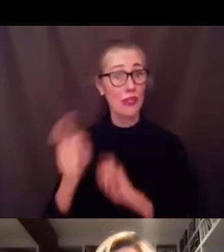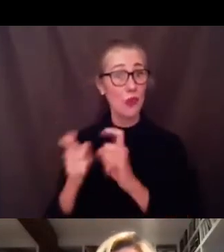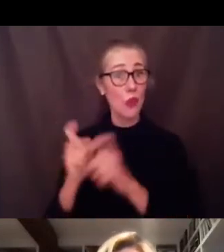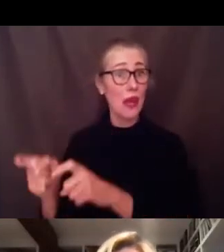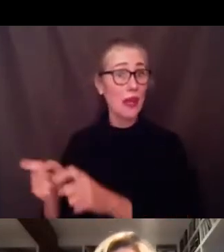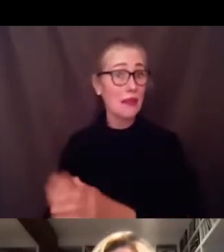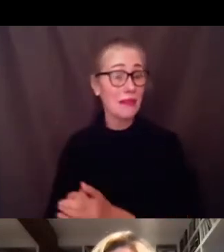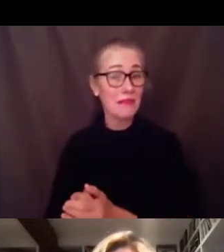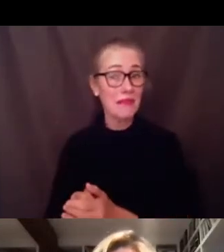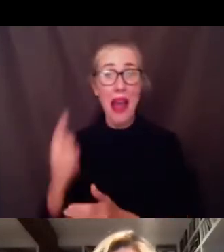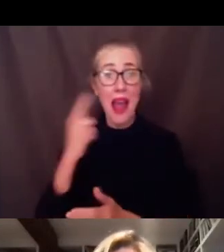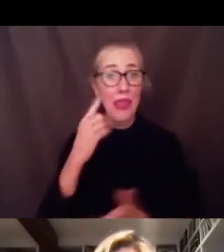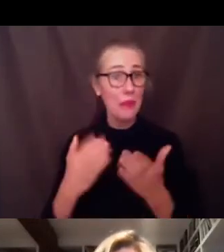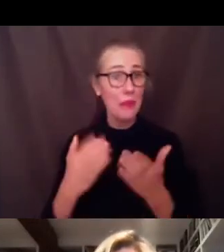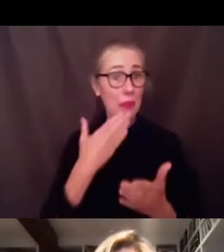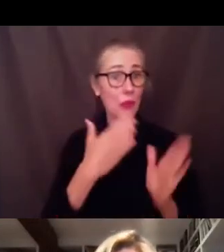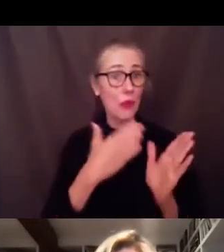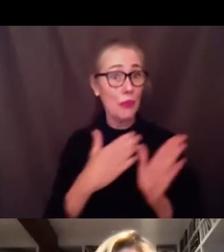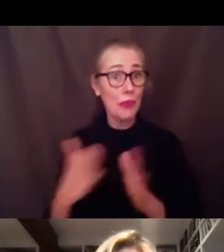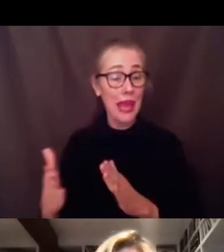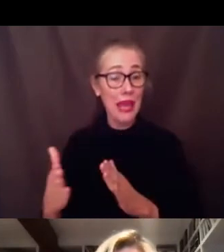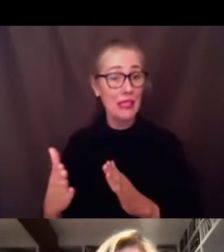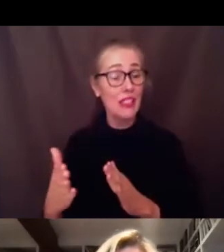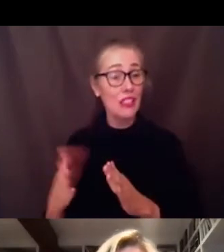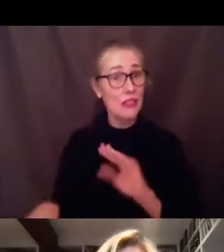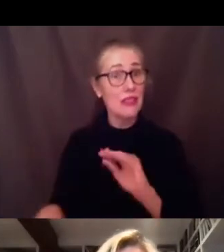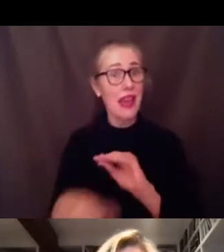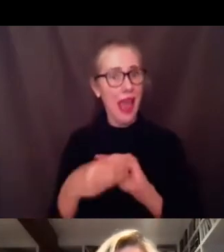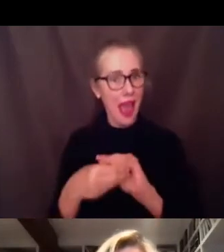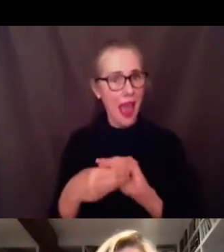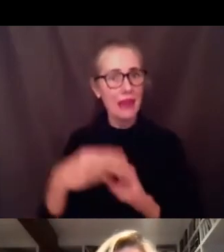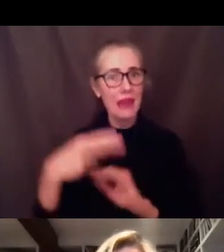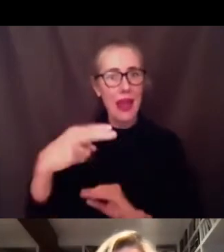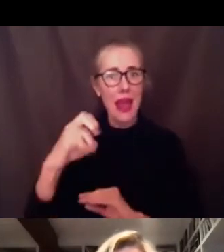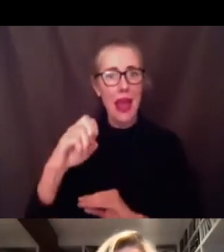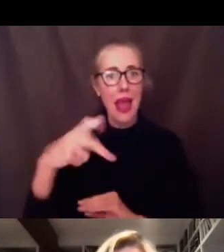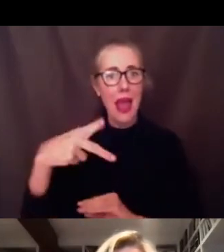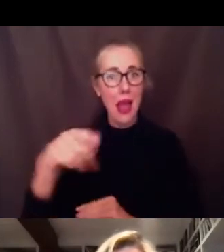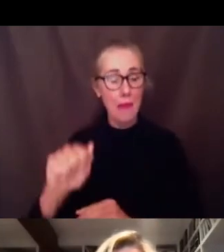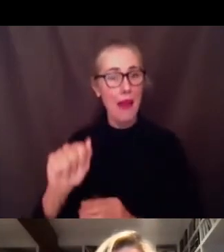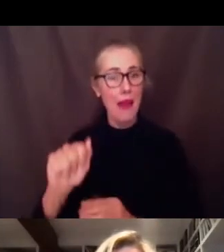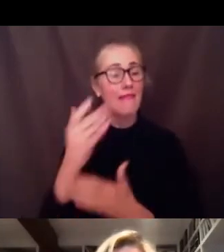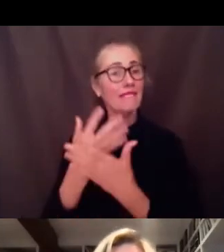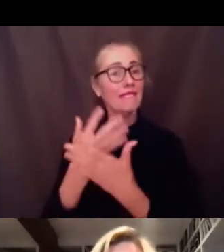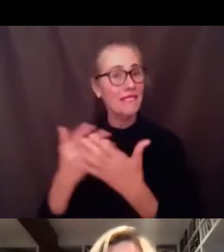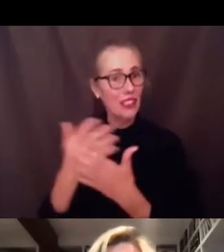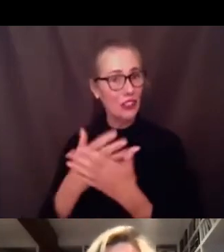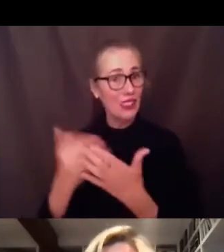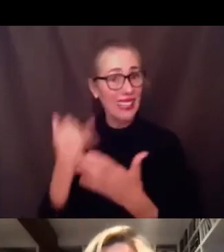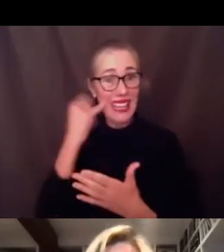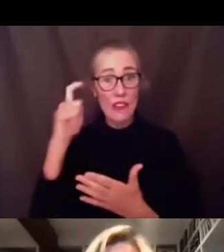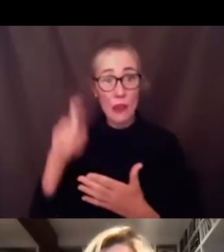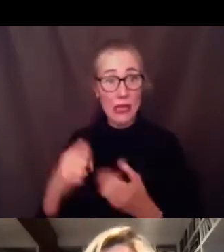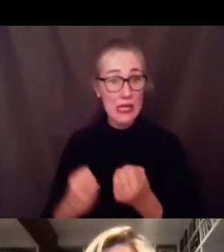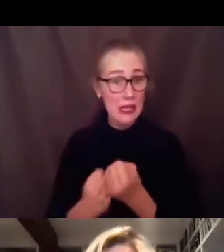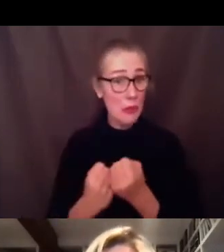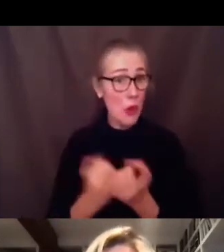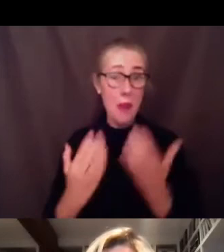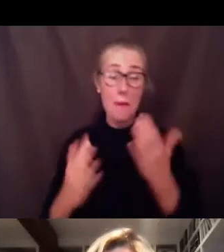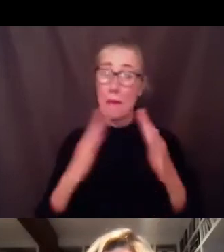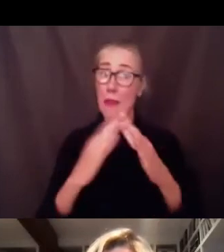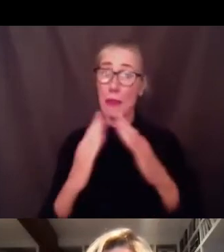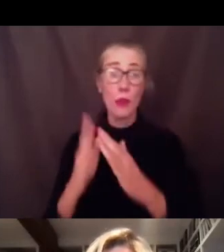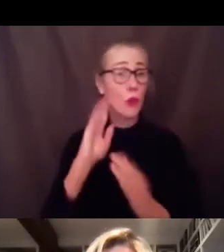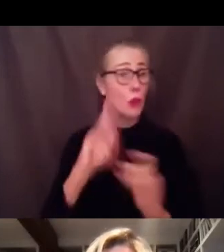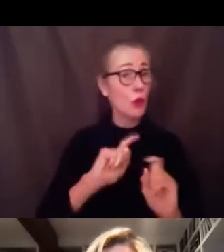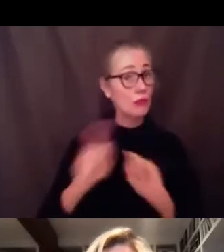classrooms i mean just the impact of having a hepa filter and the need there if we can uh if we need support from the community i think that that's